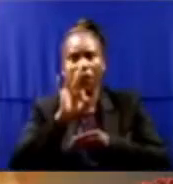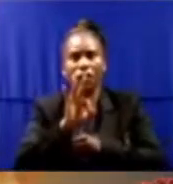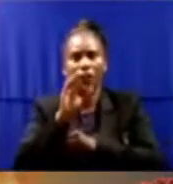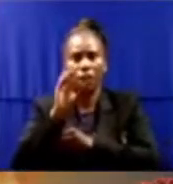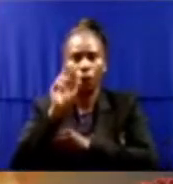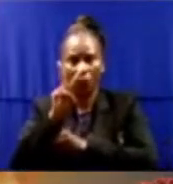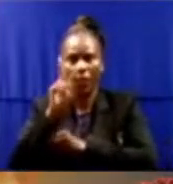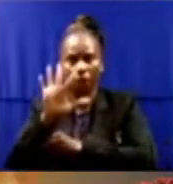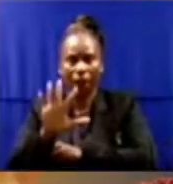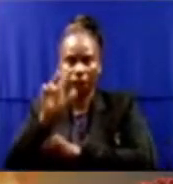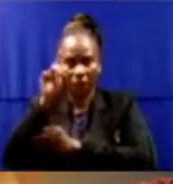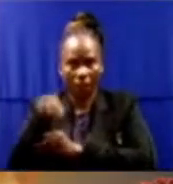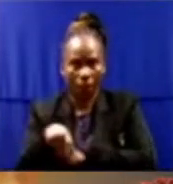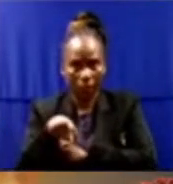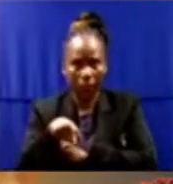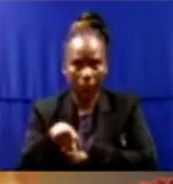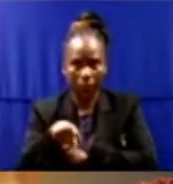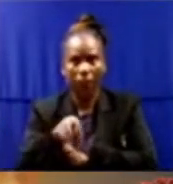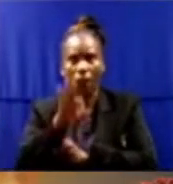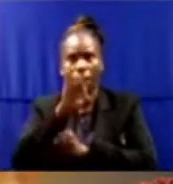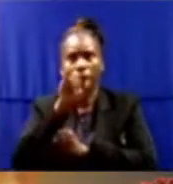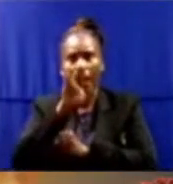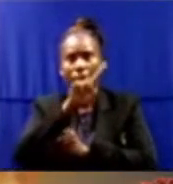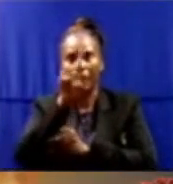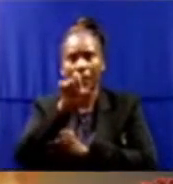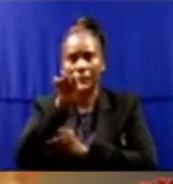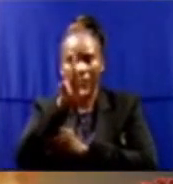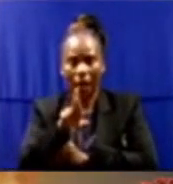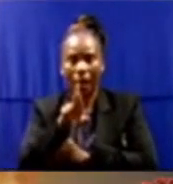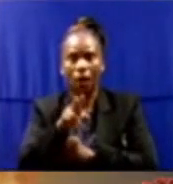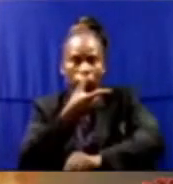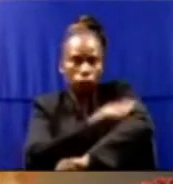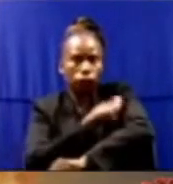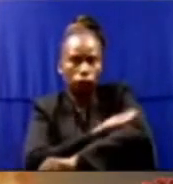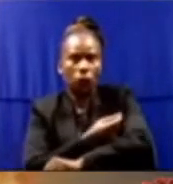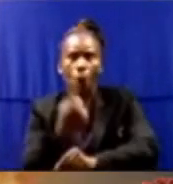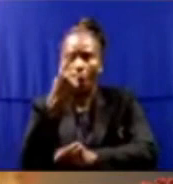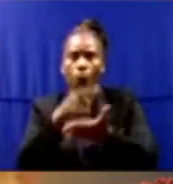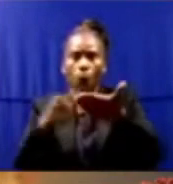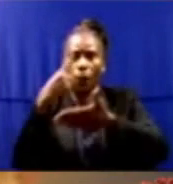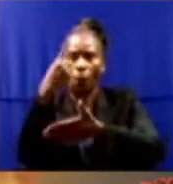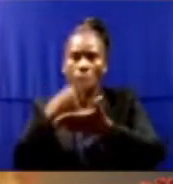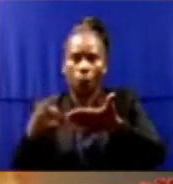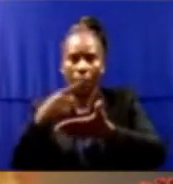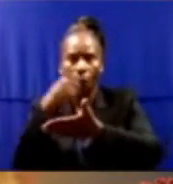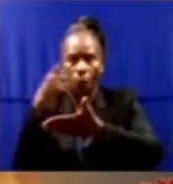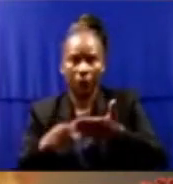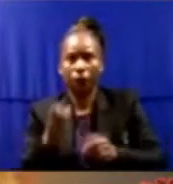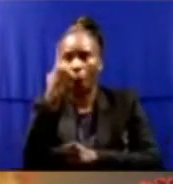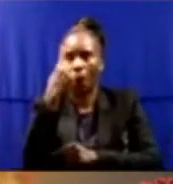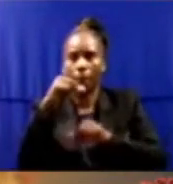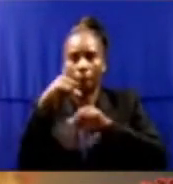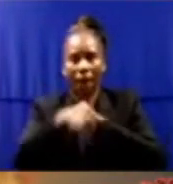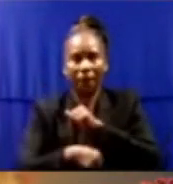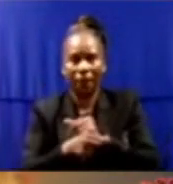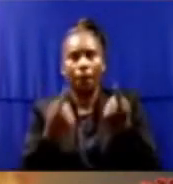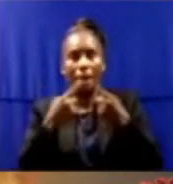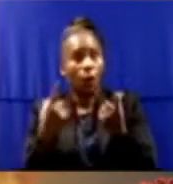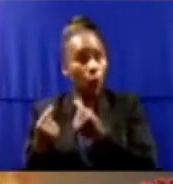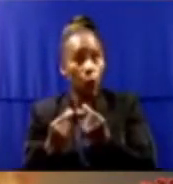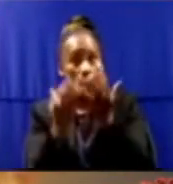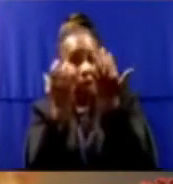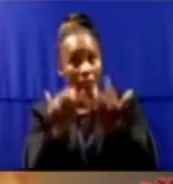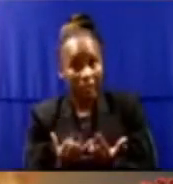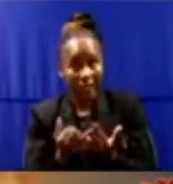for the rate of 1,000 Pfizer shots a week for the rest of the month. But if you do the calculation, you'll see we need to do this